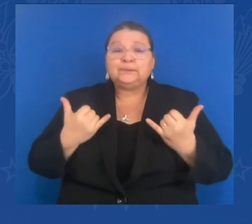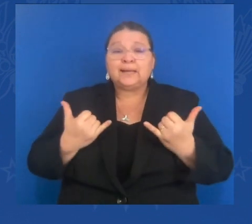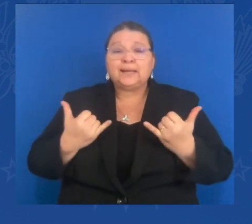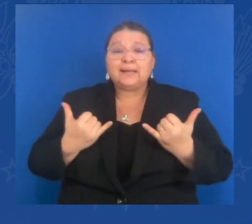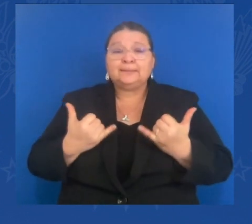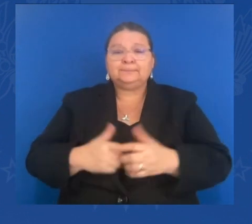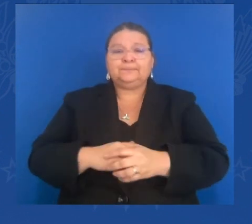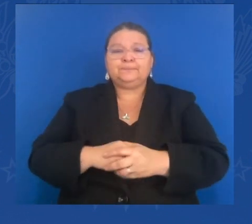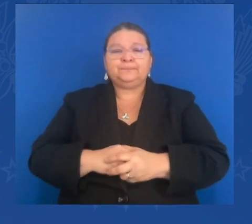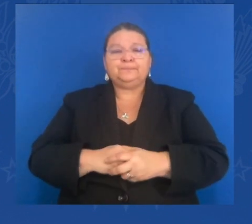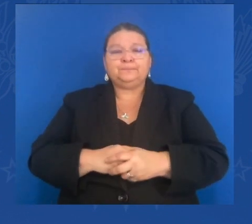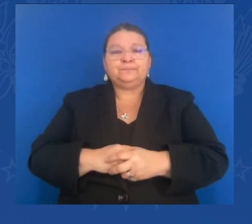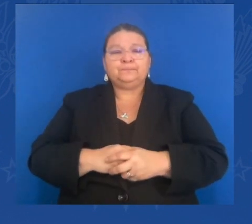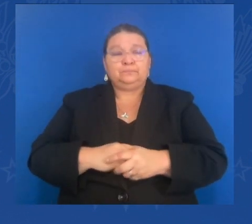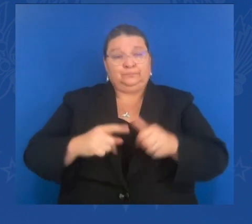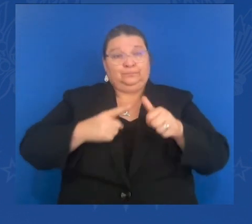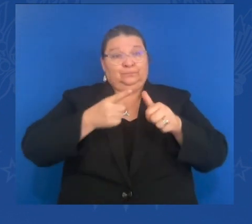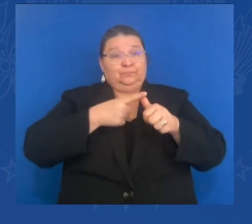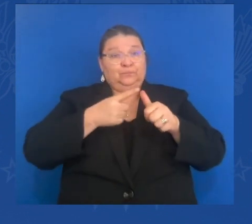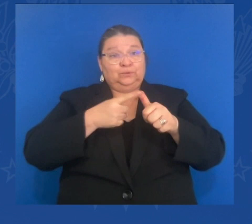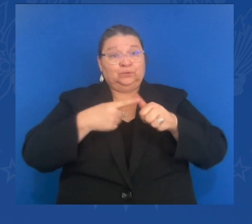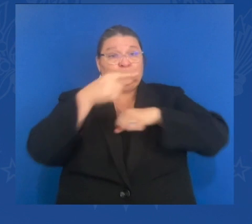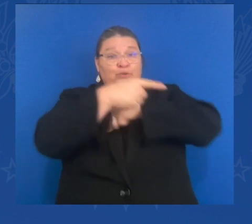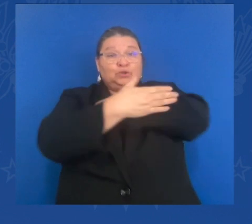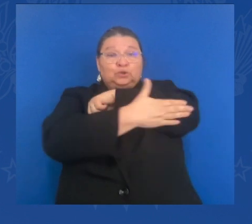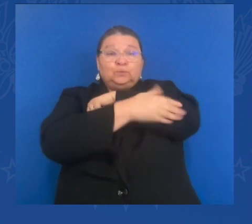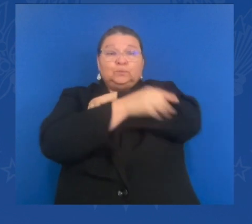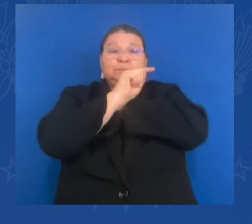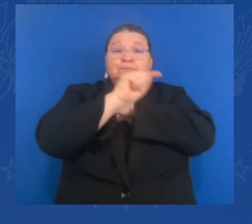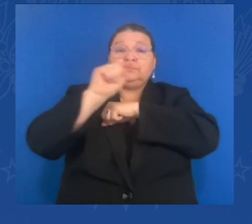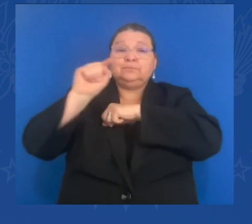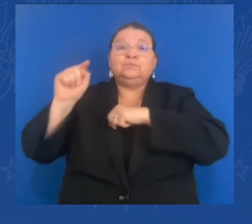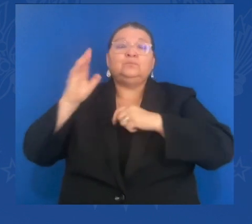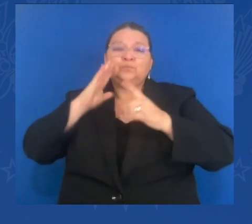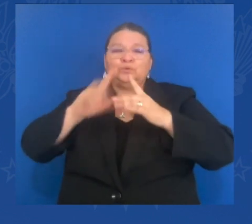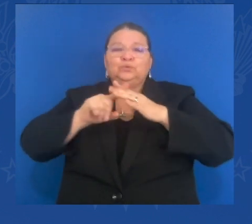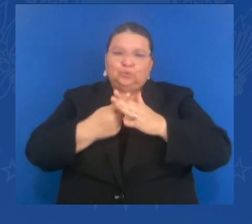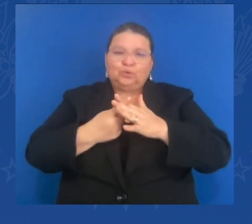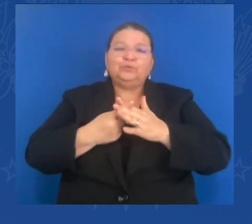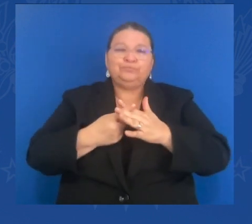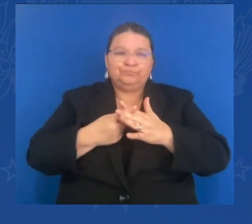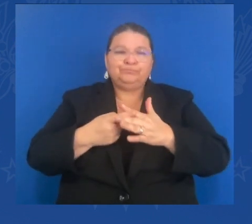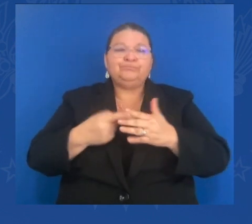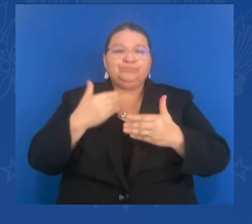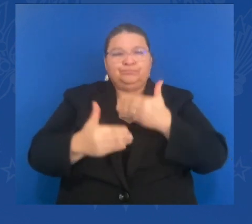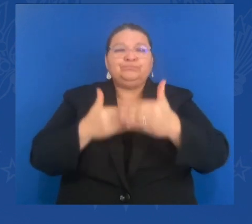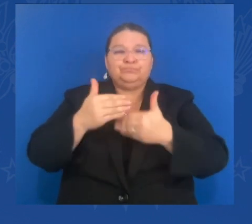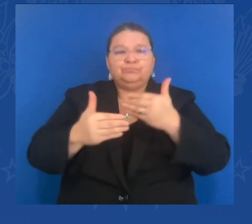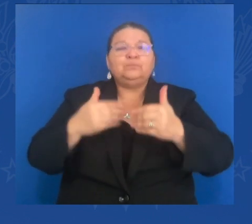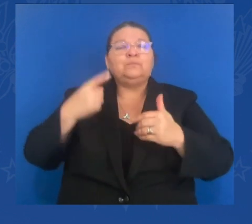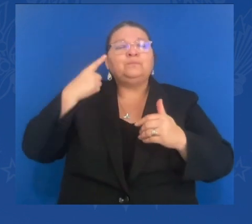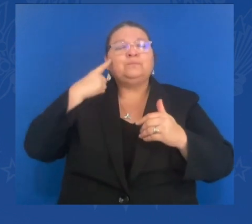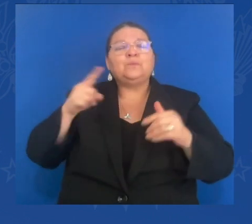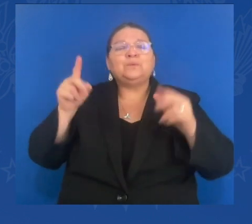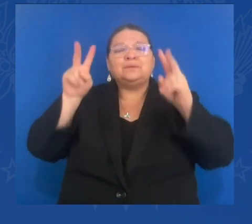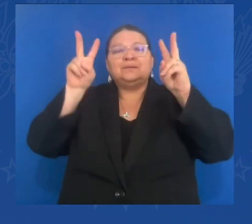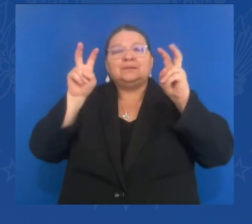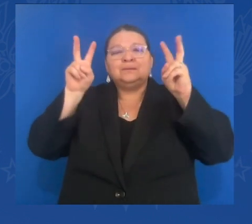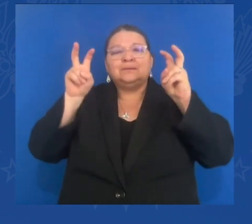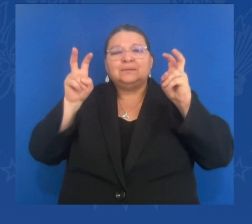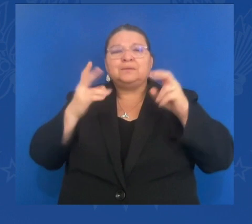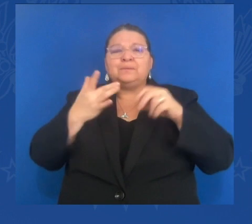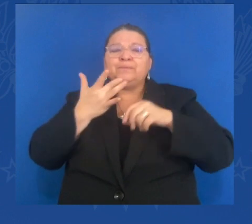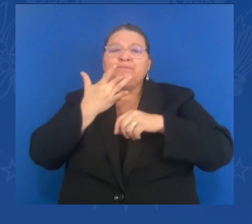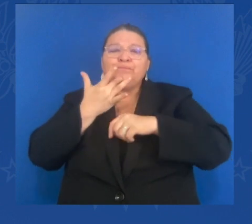deny most-favored-nation status to Russia. A most-favored-nation status designation means